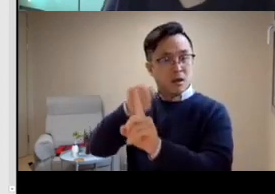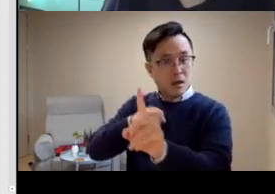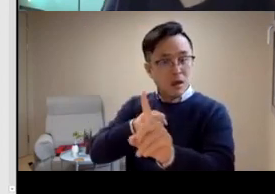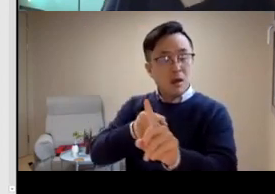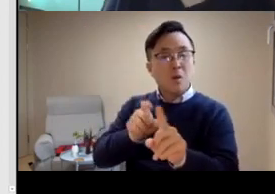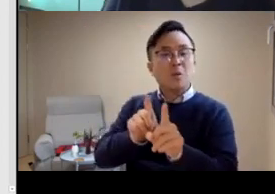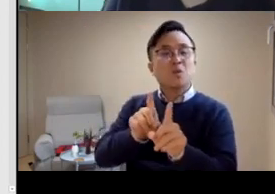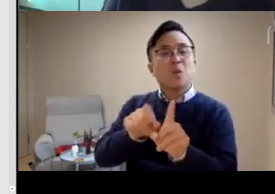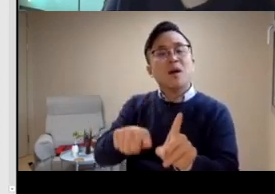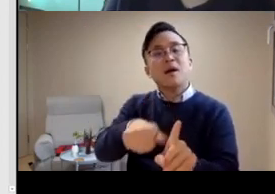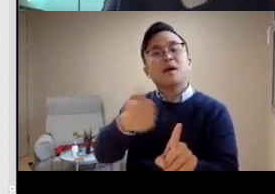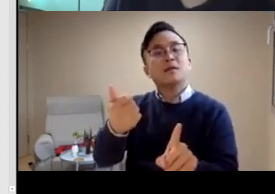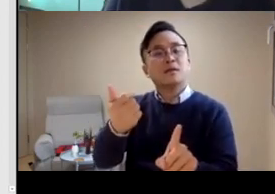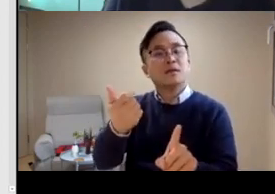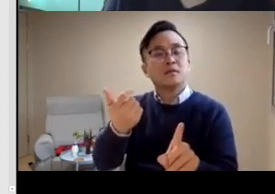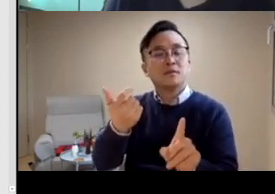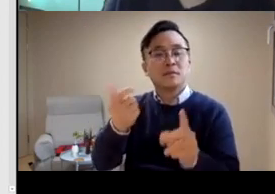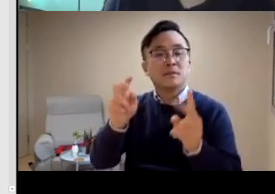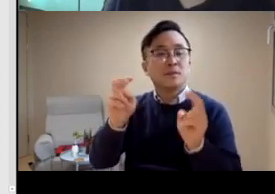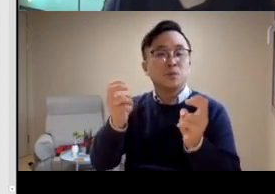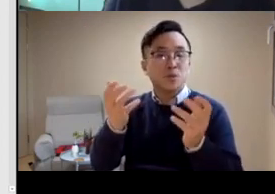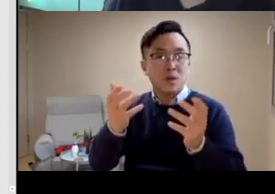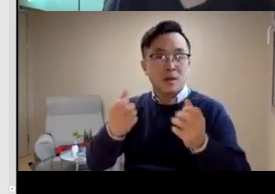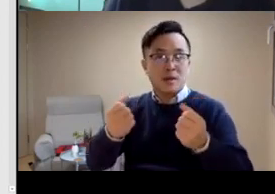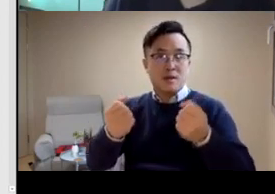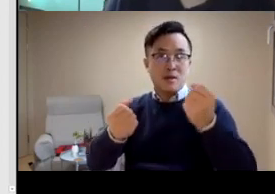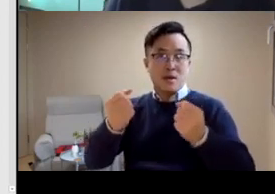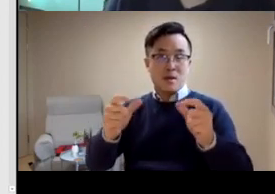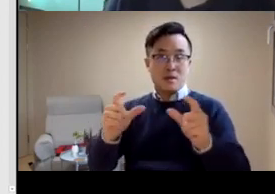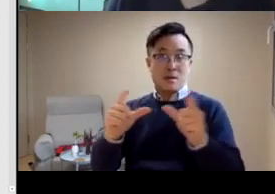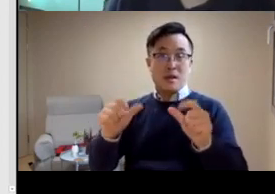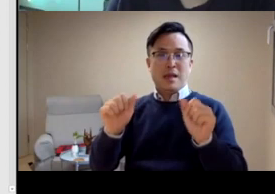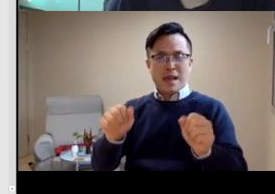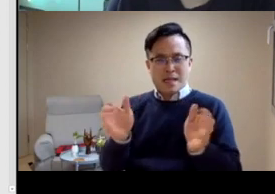demanded more services. We were really, really protesting.